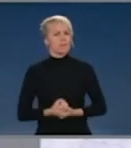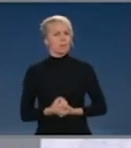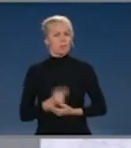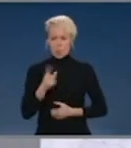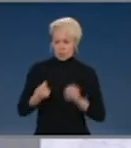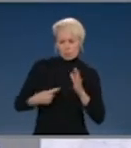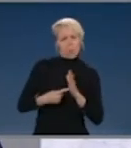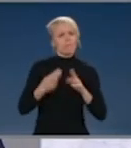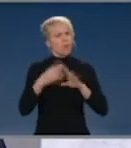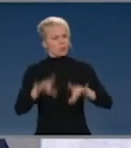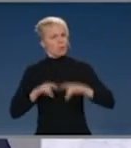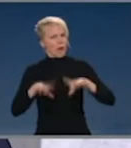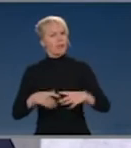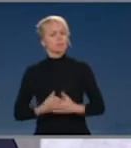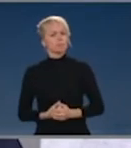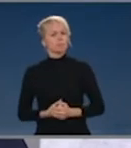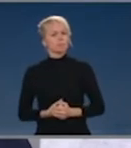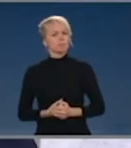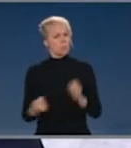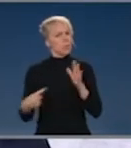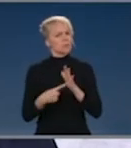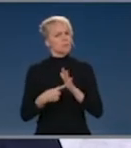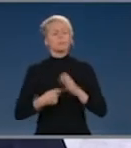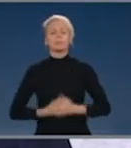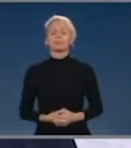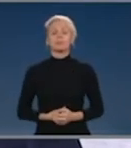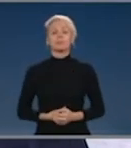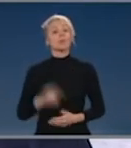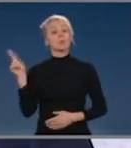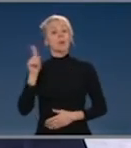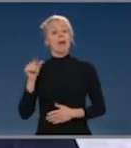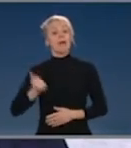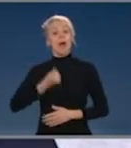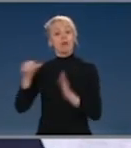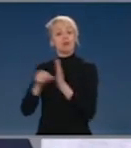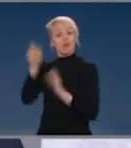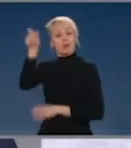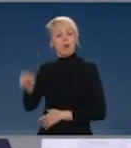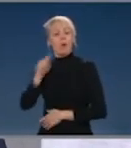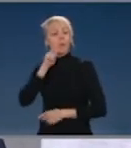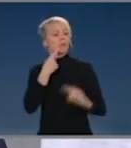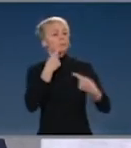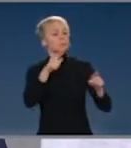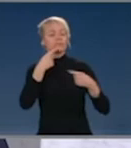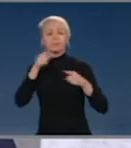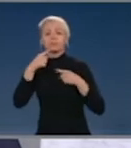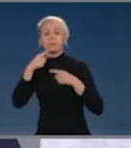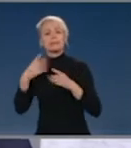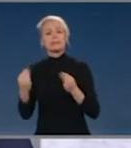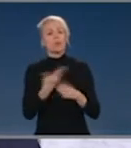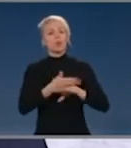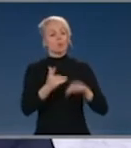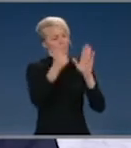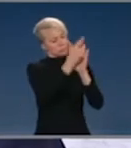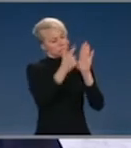of our government. And today the Treasurer is announcing a series of further reforms, important reforms, that ensures that